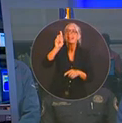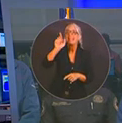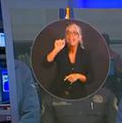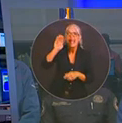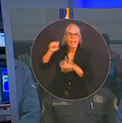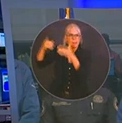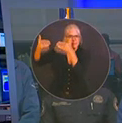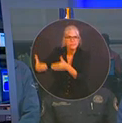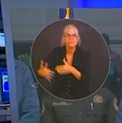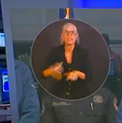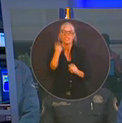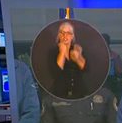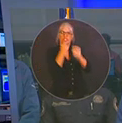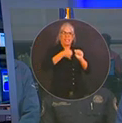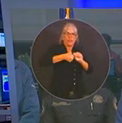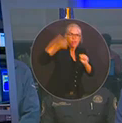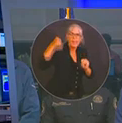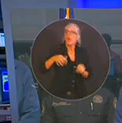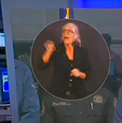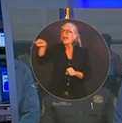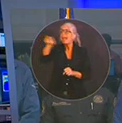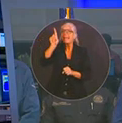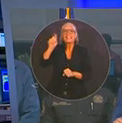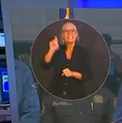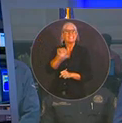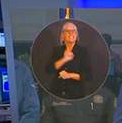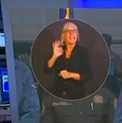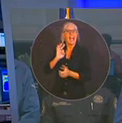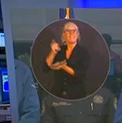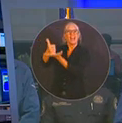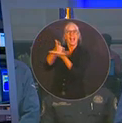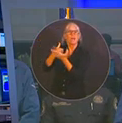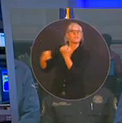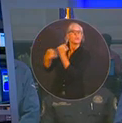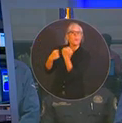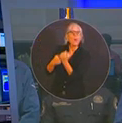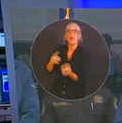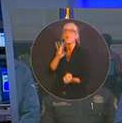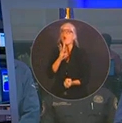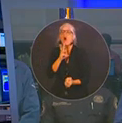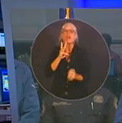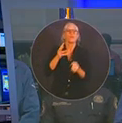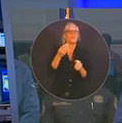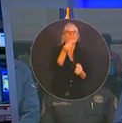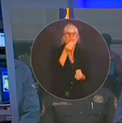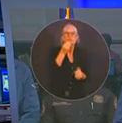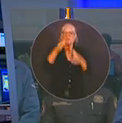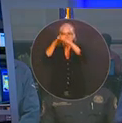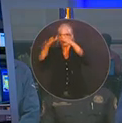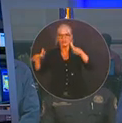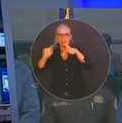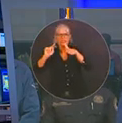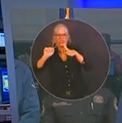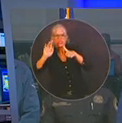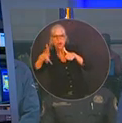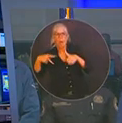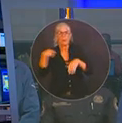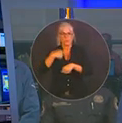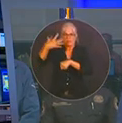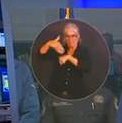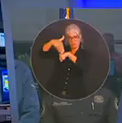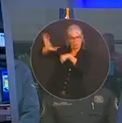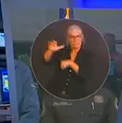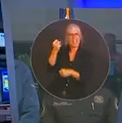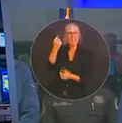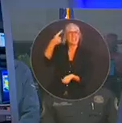support, as well as food and water and tarps. We've also deployed more than 11,000 feet of flood protection systems,